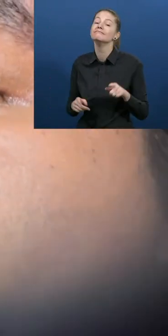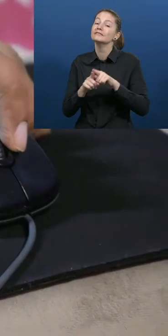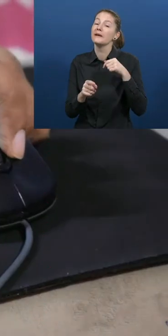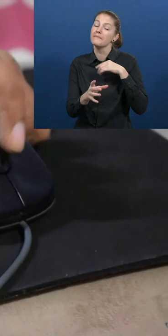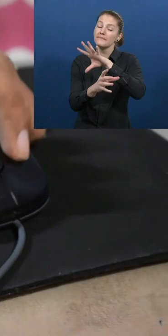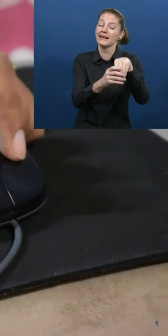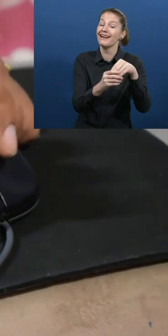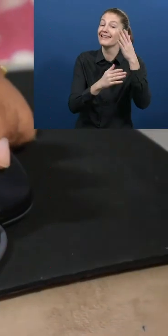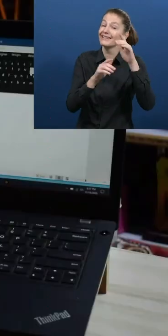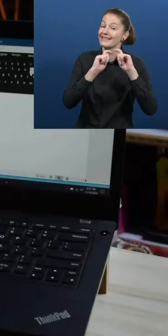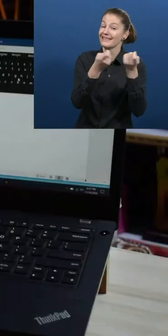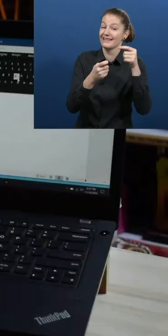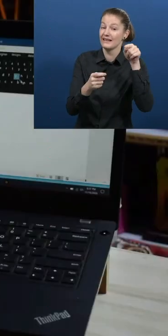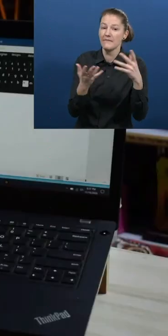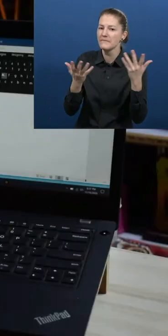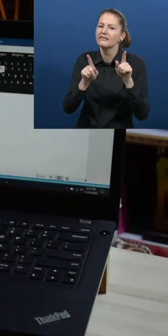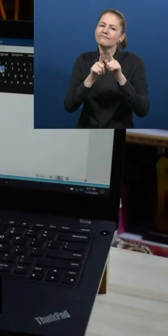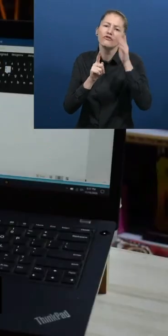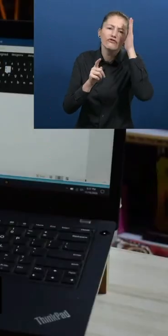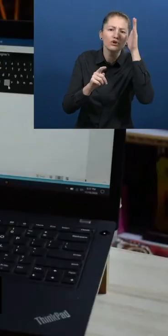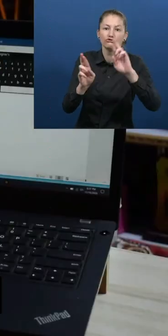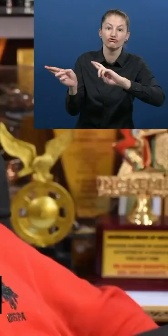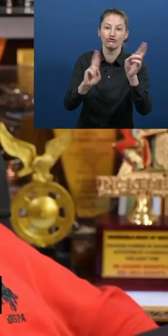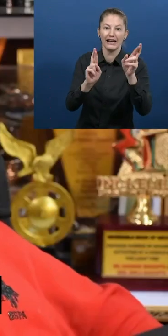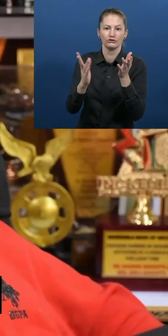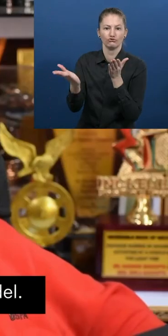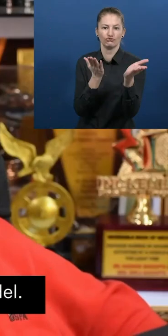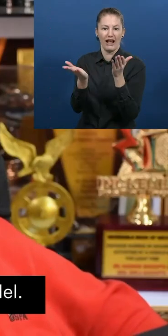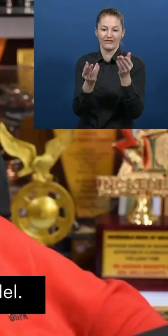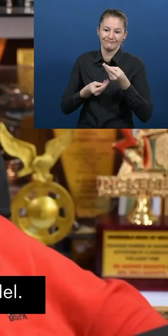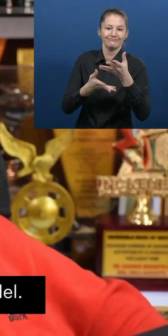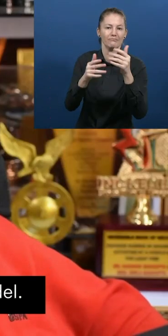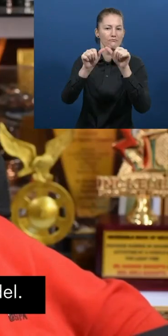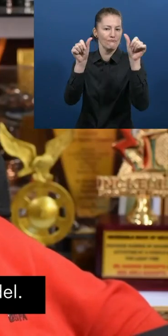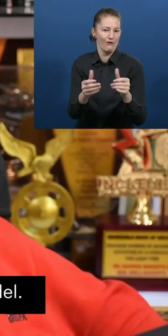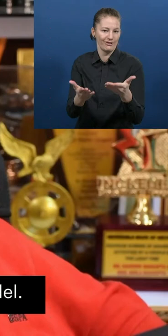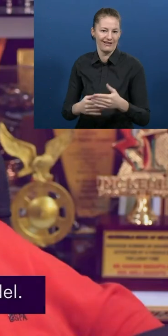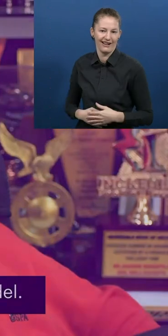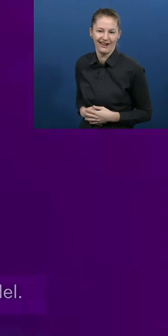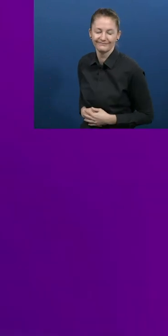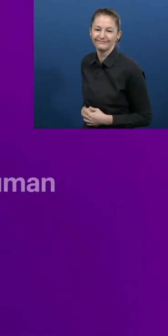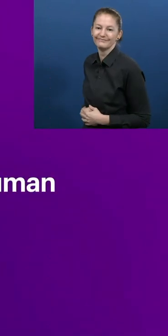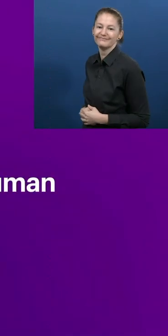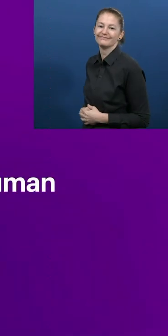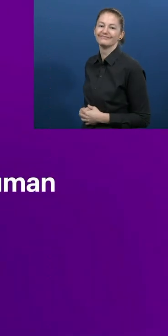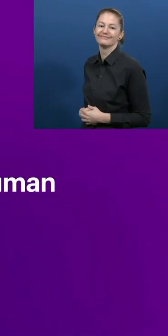I was part of a team who delivered a scalable, future-ready service delivery model.